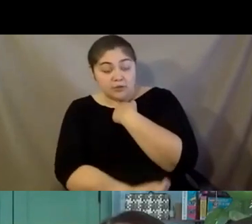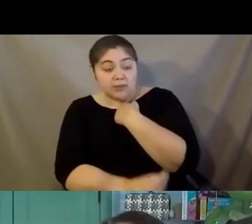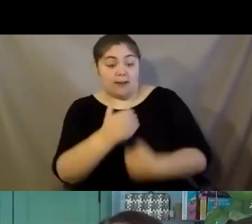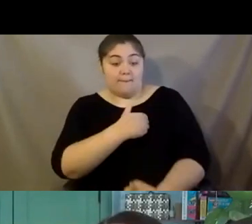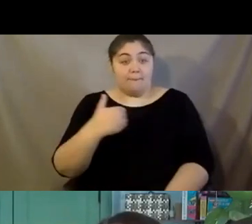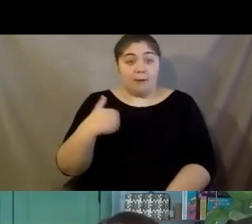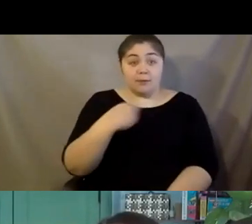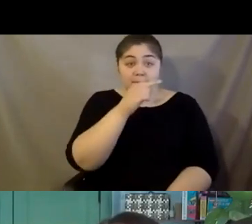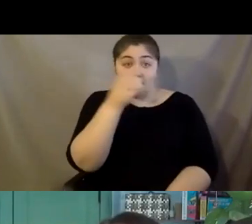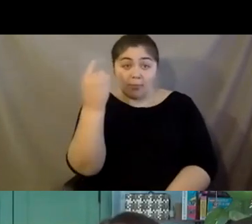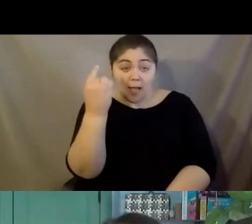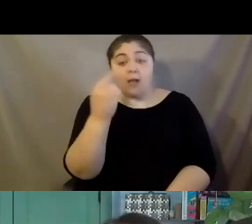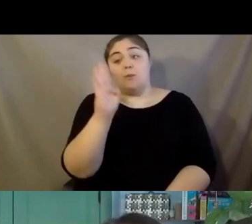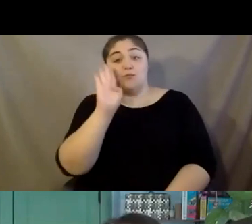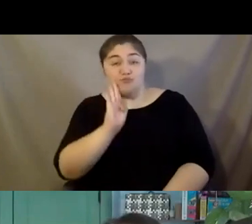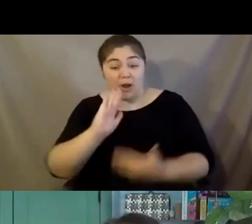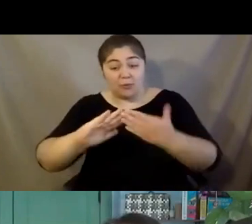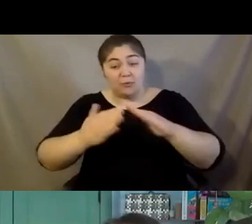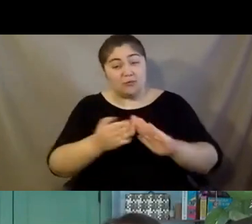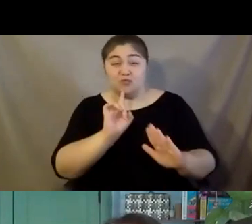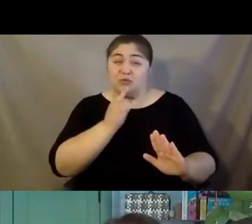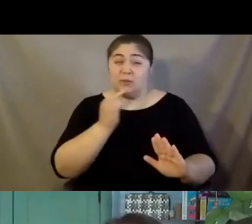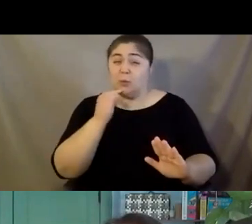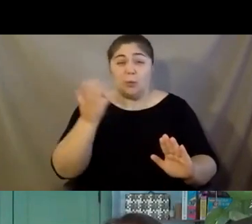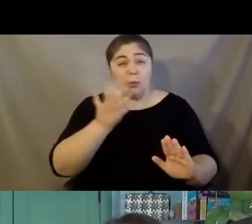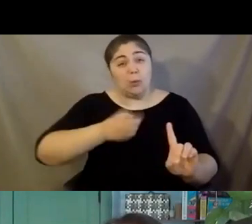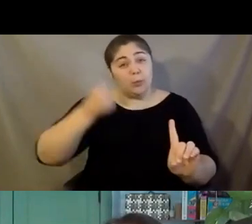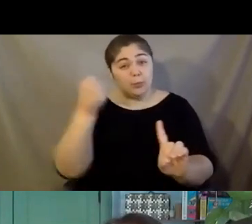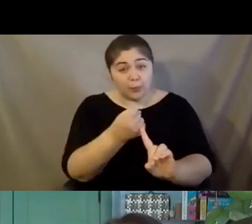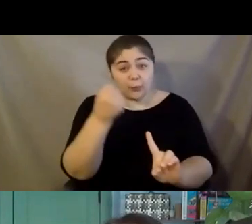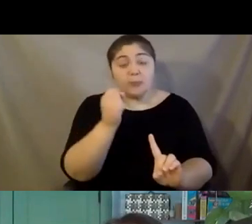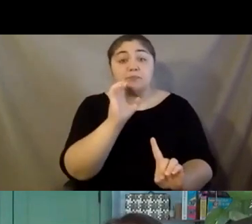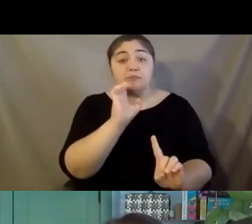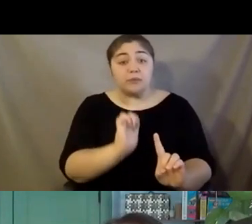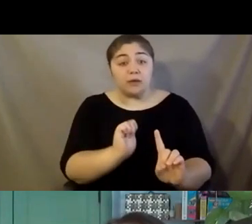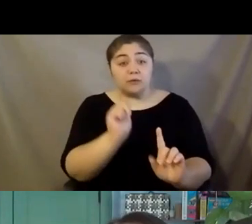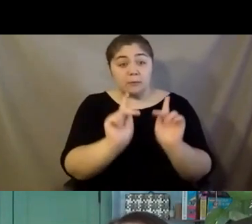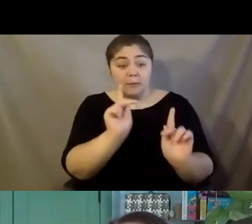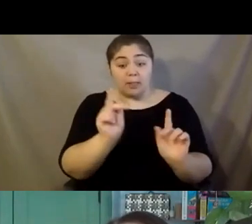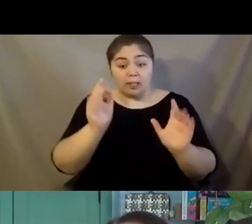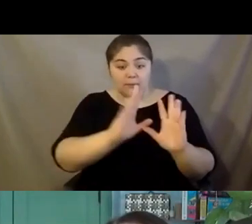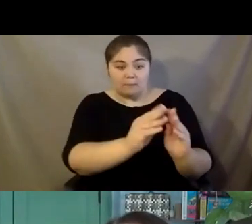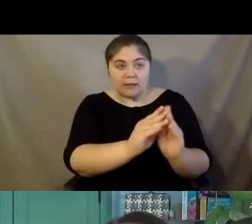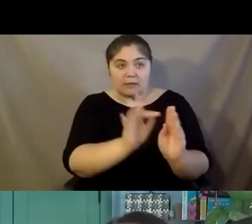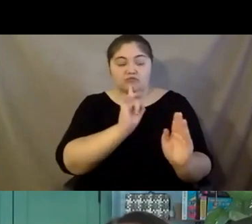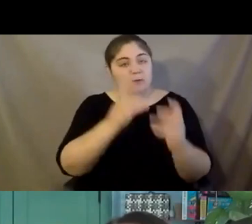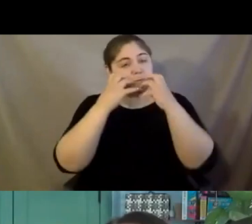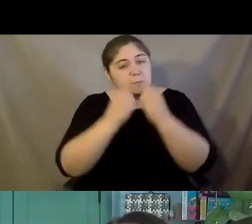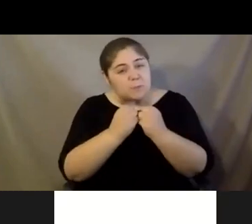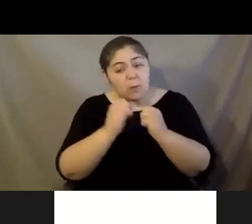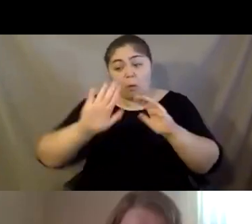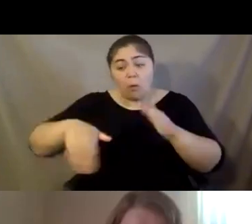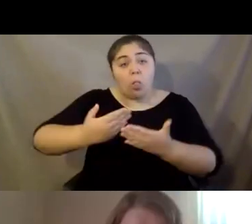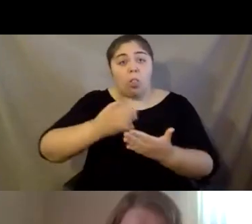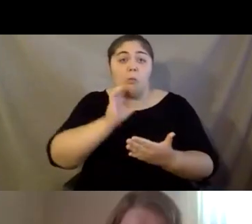communities have been more severely impacted. The Elder Justice Committee values all older adults and